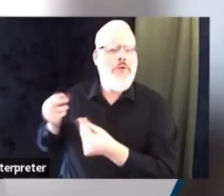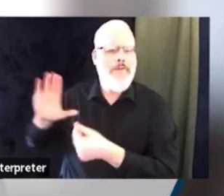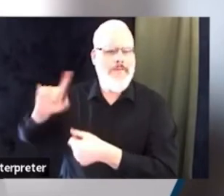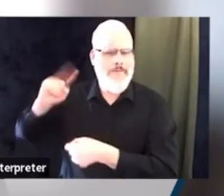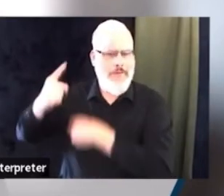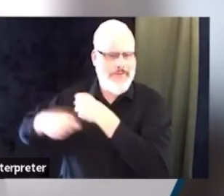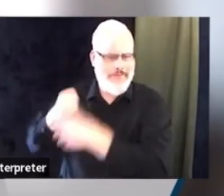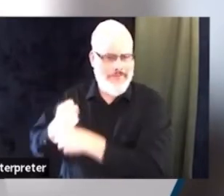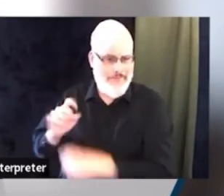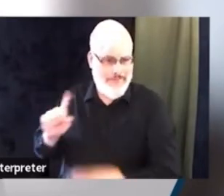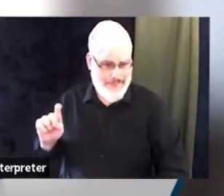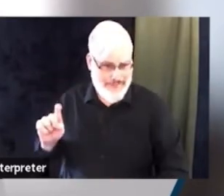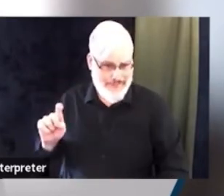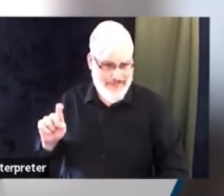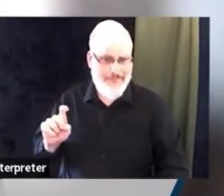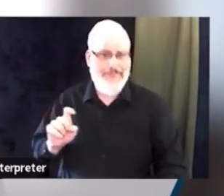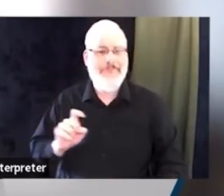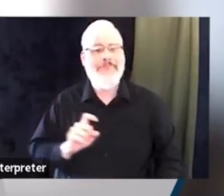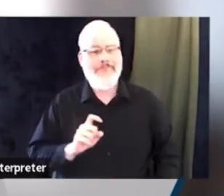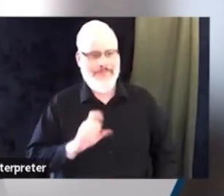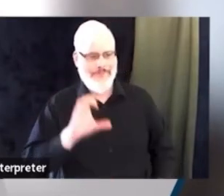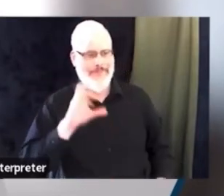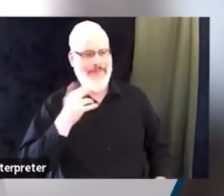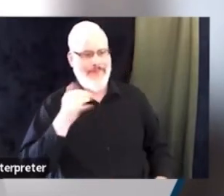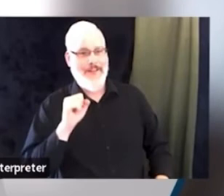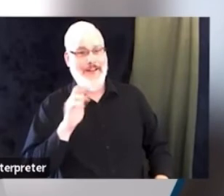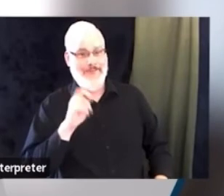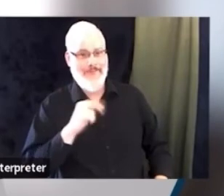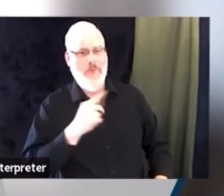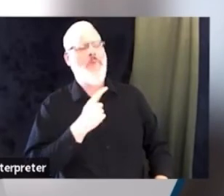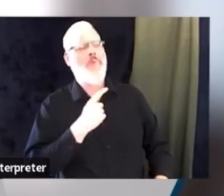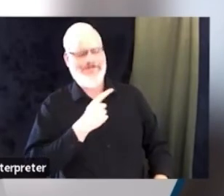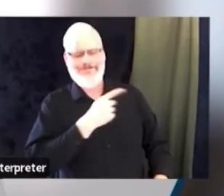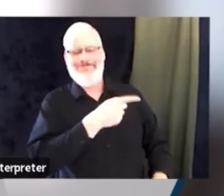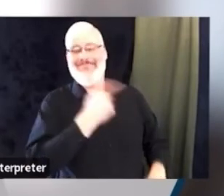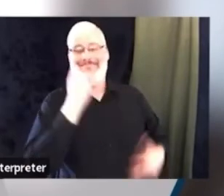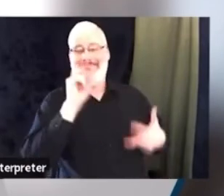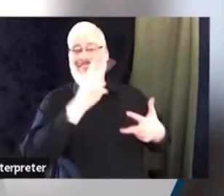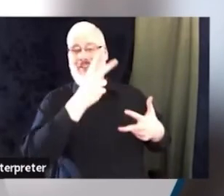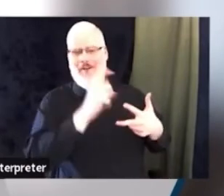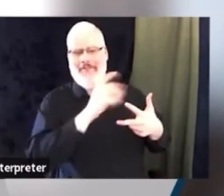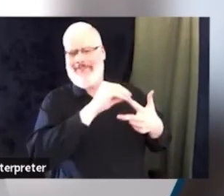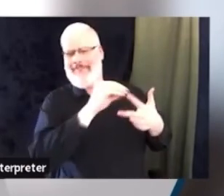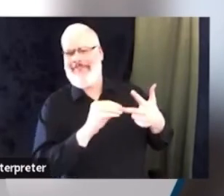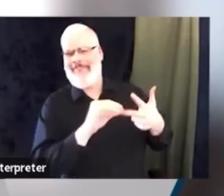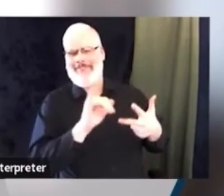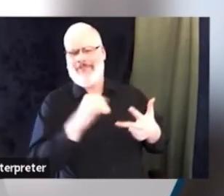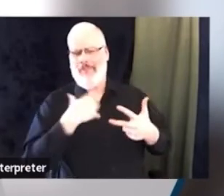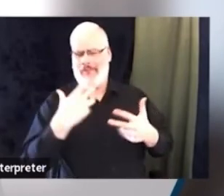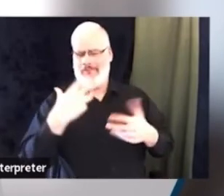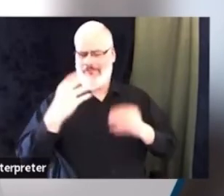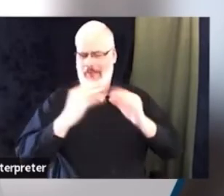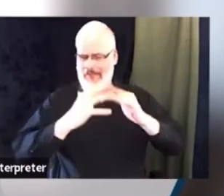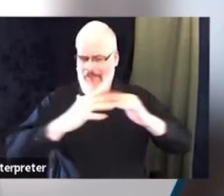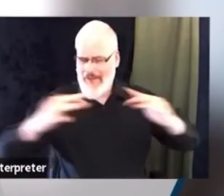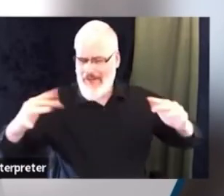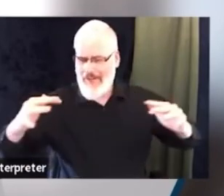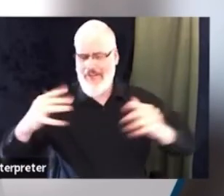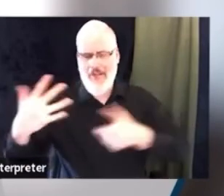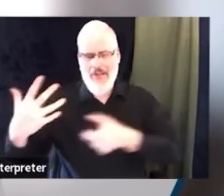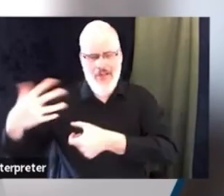Diversity, equity, inclusion, recruitment, community engagement, employee engagement and recognition,